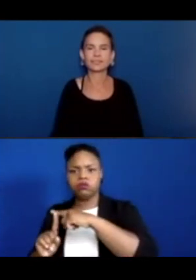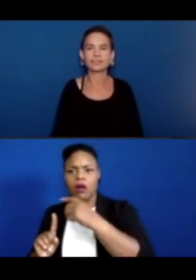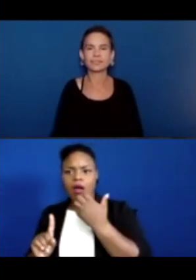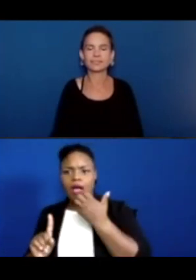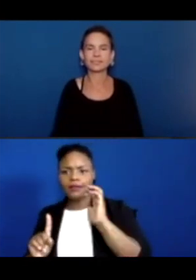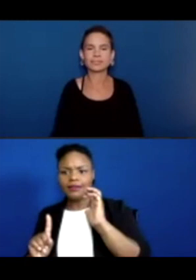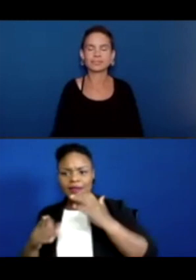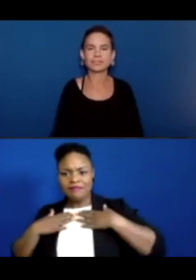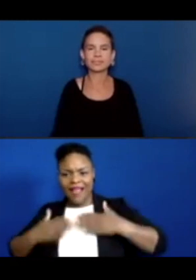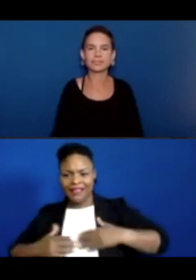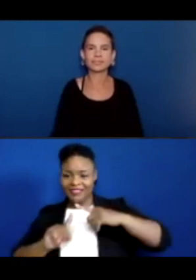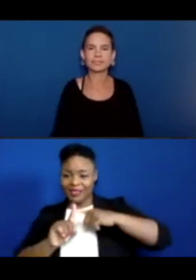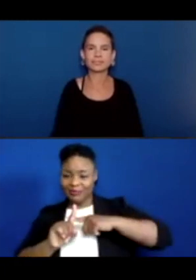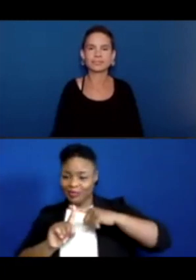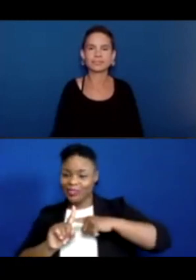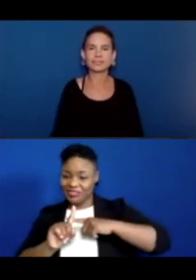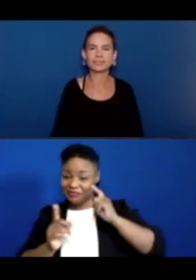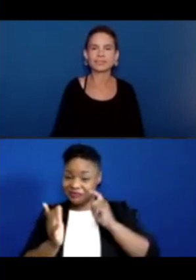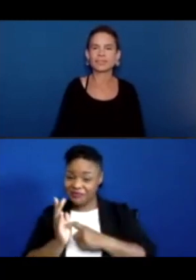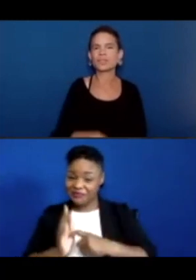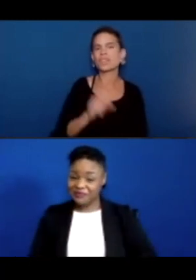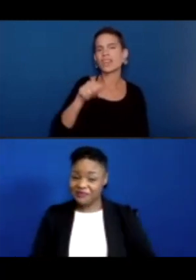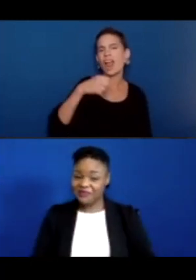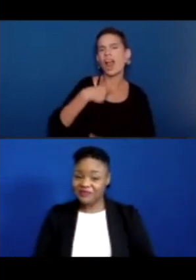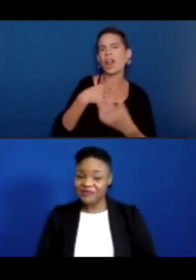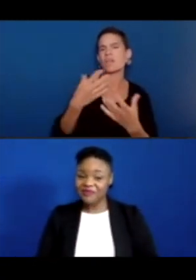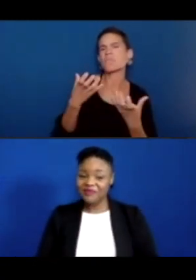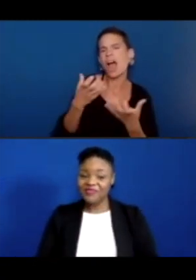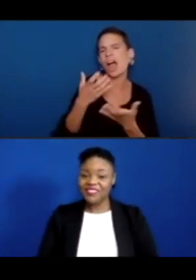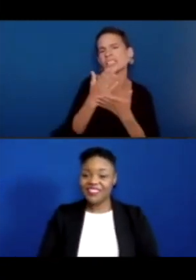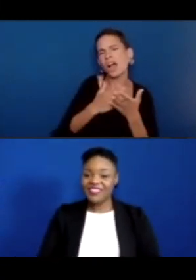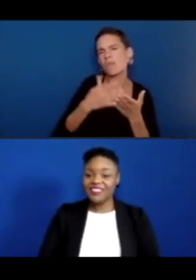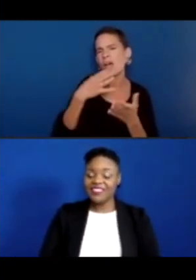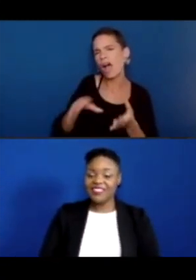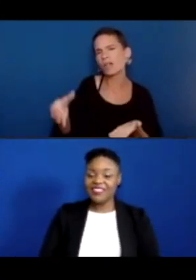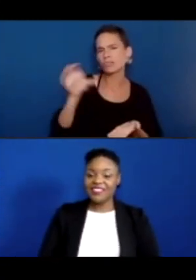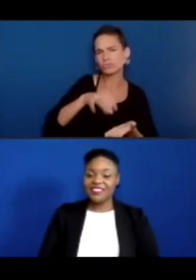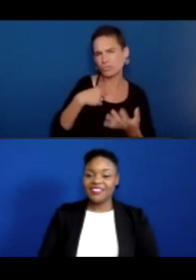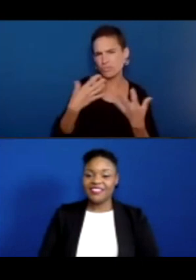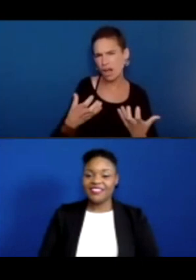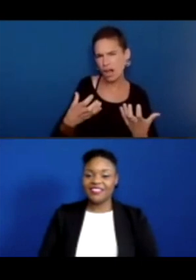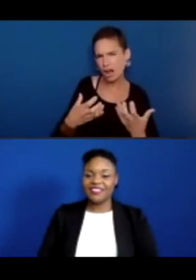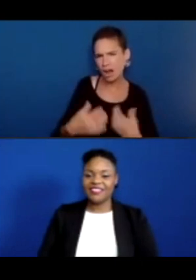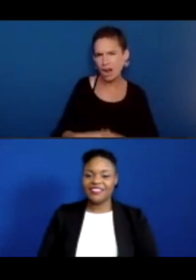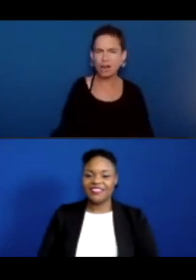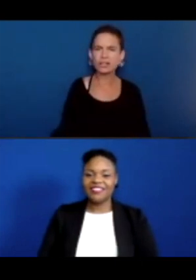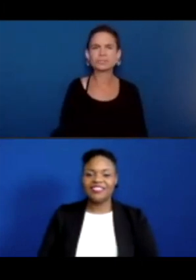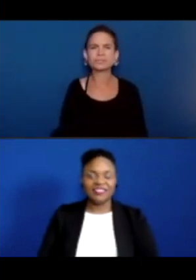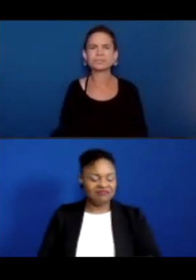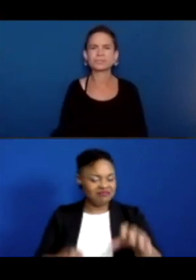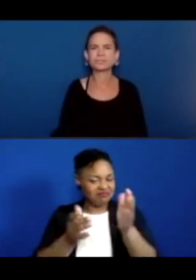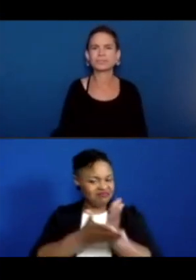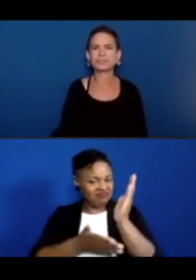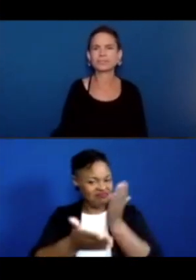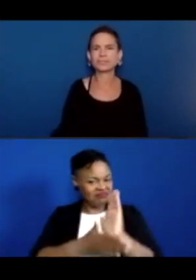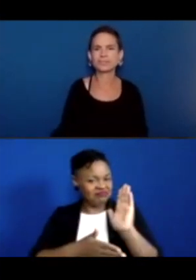some of these on. Okay. Okay. So, what questions do you have for me about this science experiment?